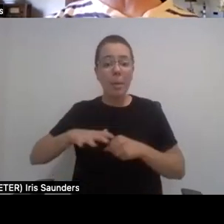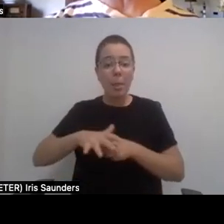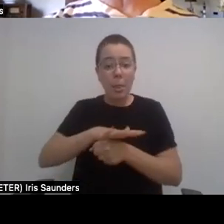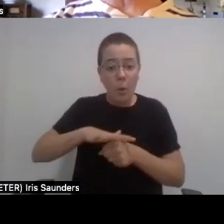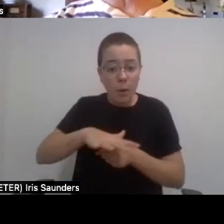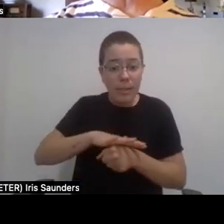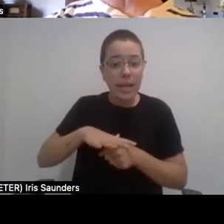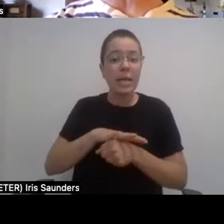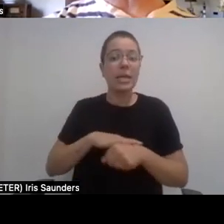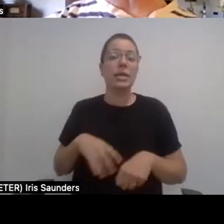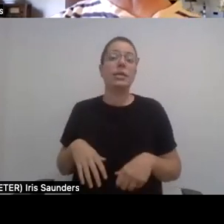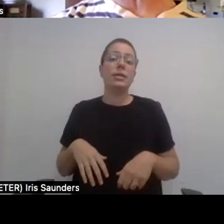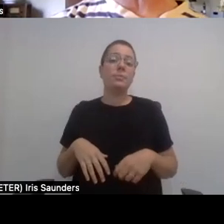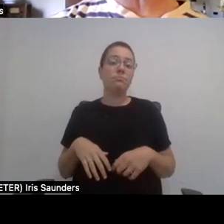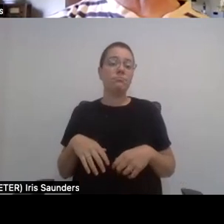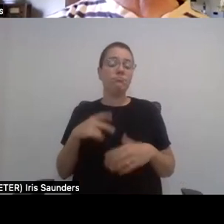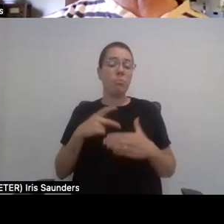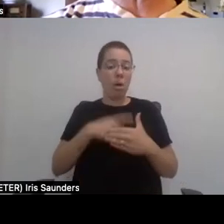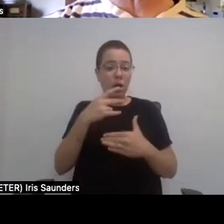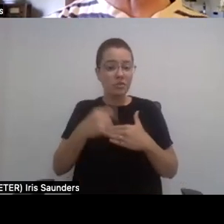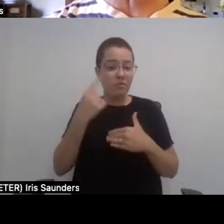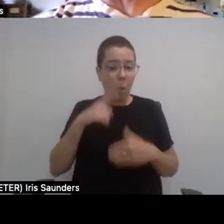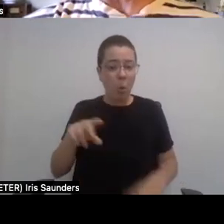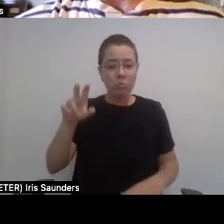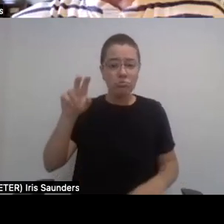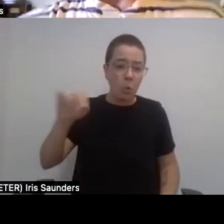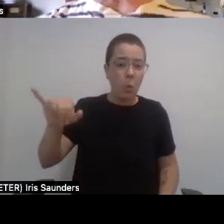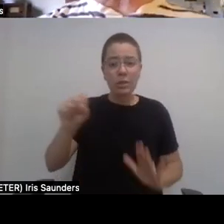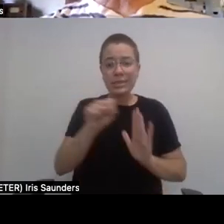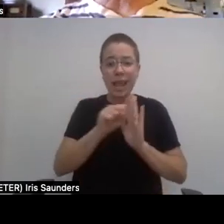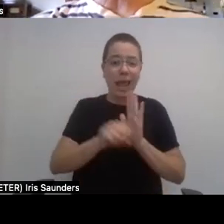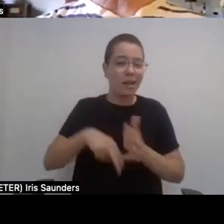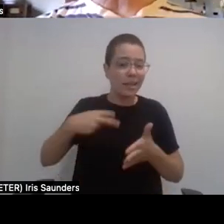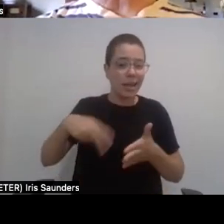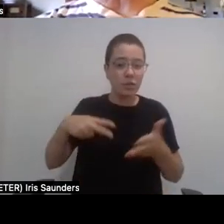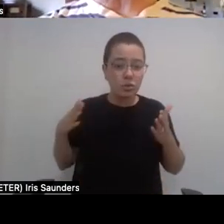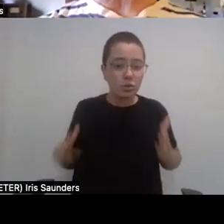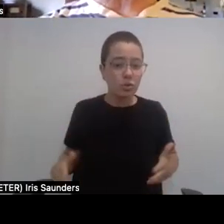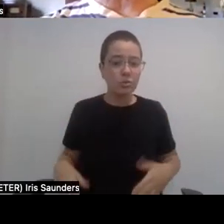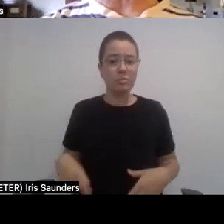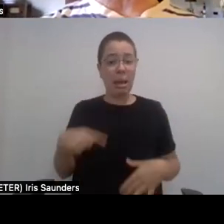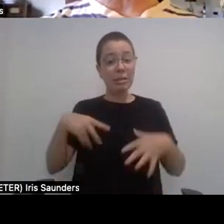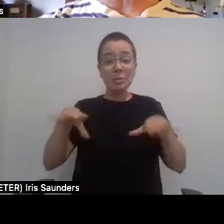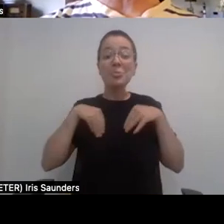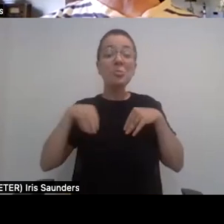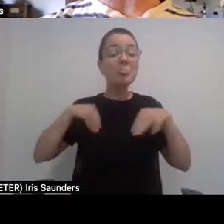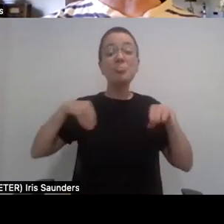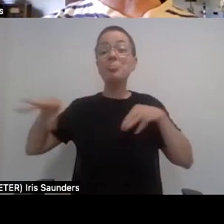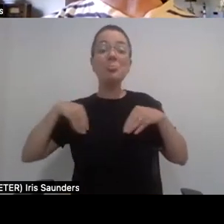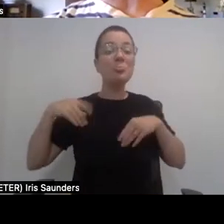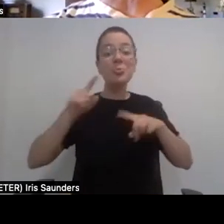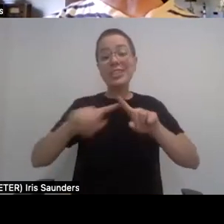and projects for the New York State Dance Force. You know, basically, I take whatever comes along as a freelance